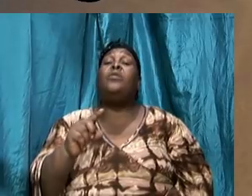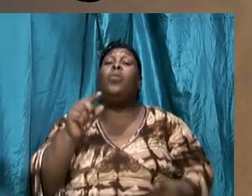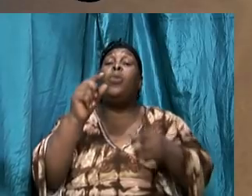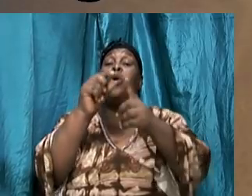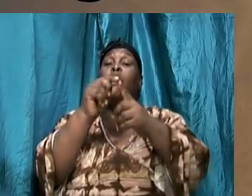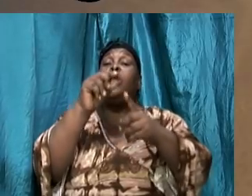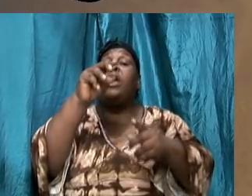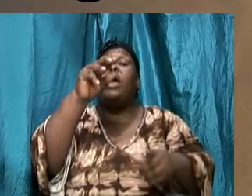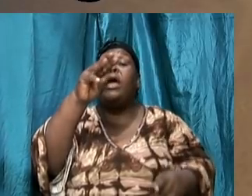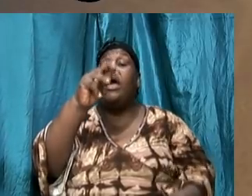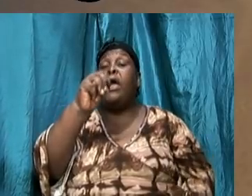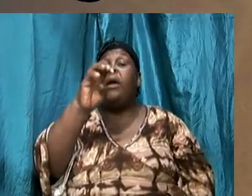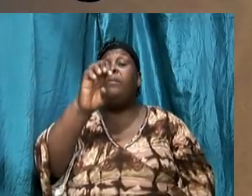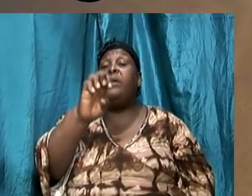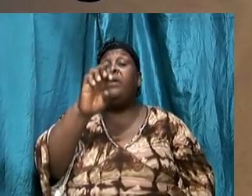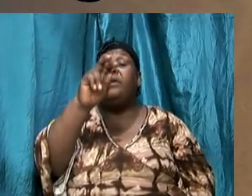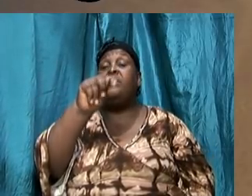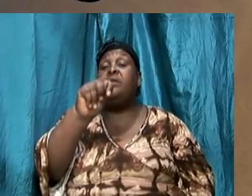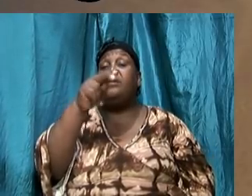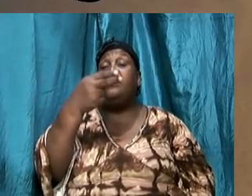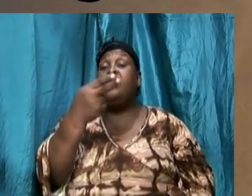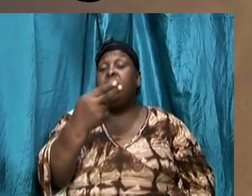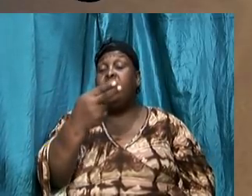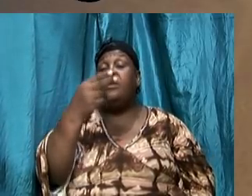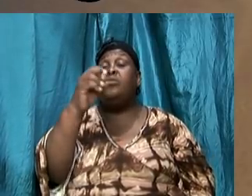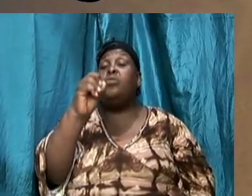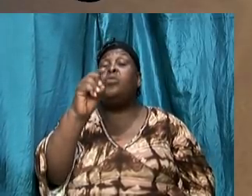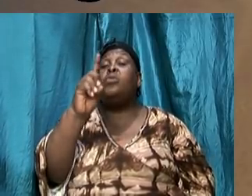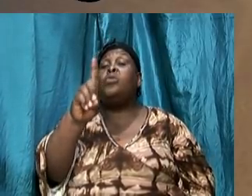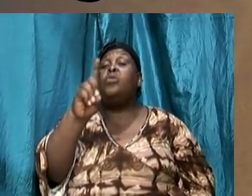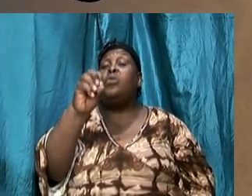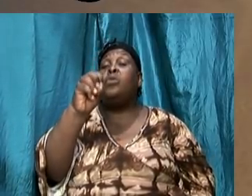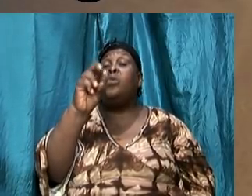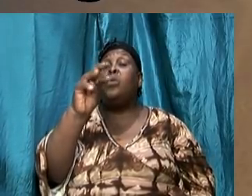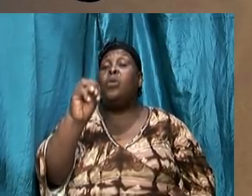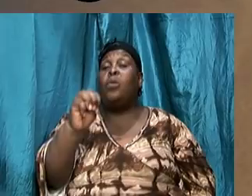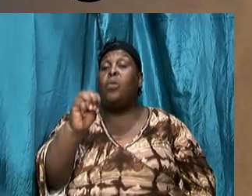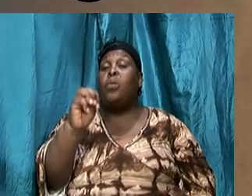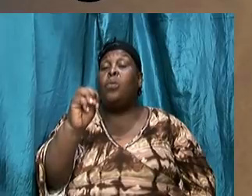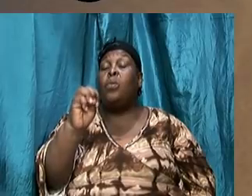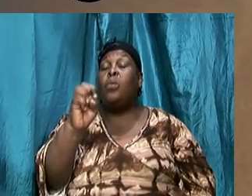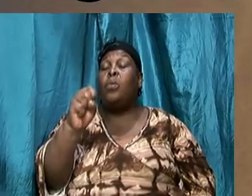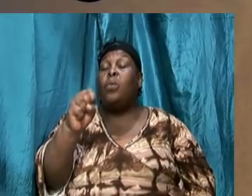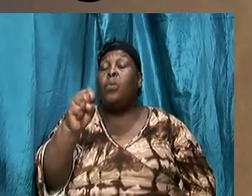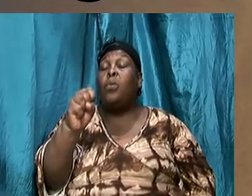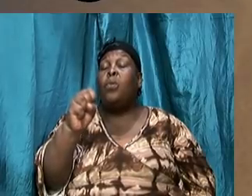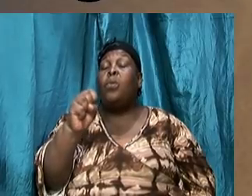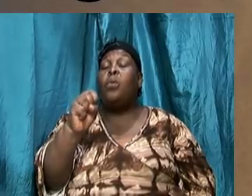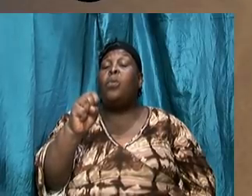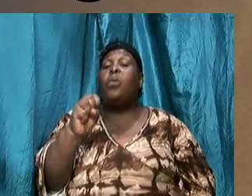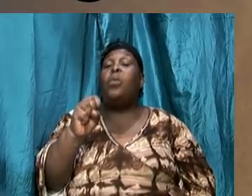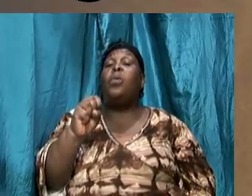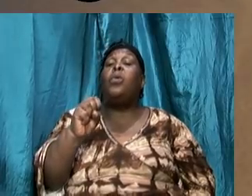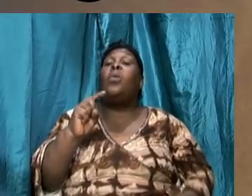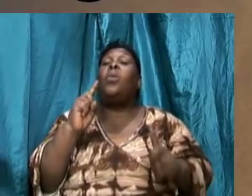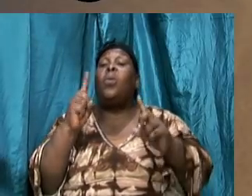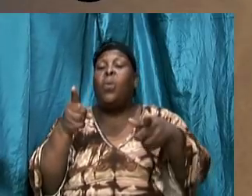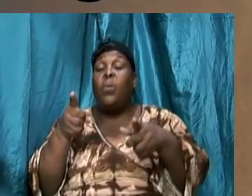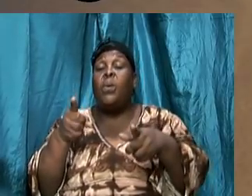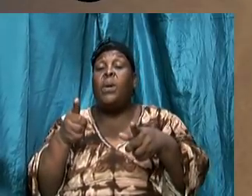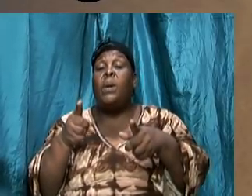simply means along a particular road, traversing a particular road, traversing a particular avenue,